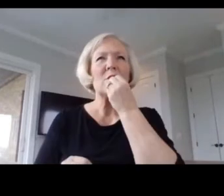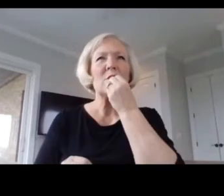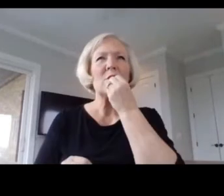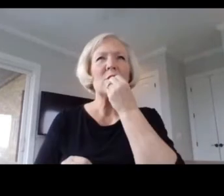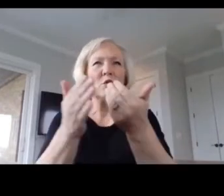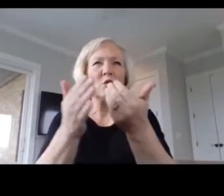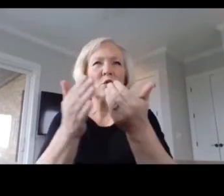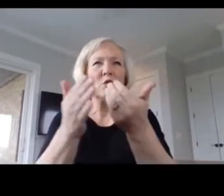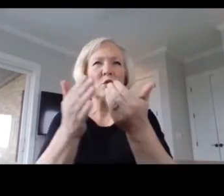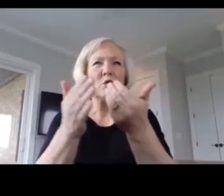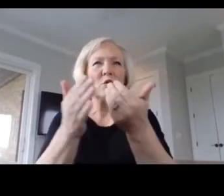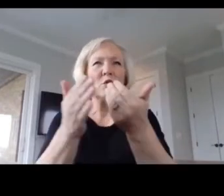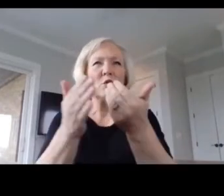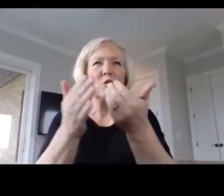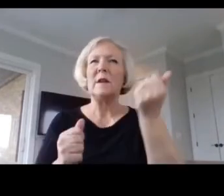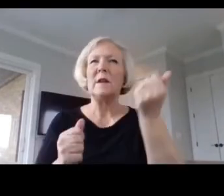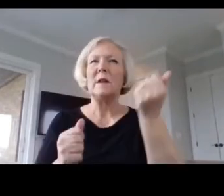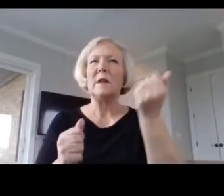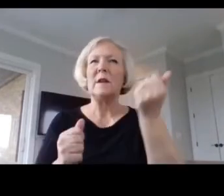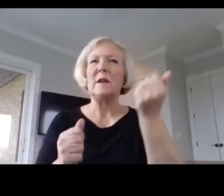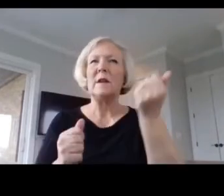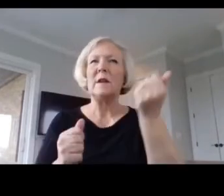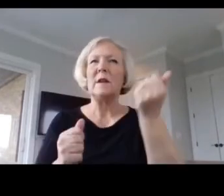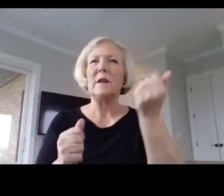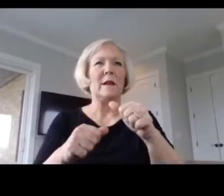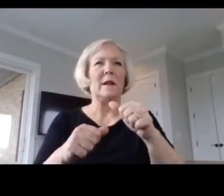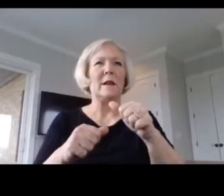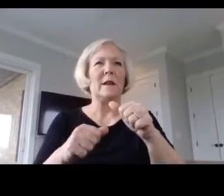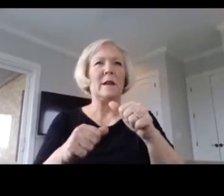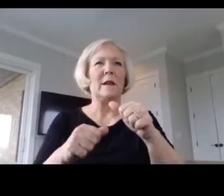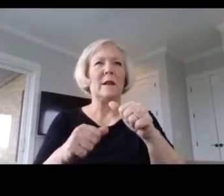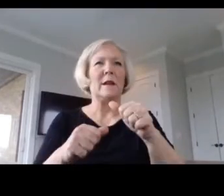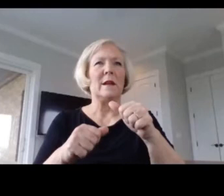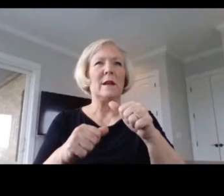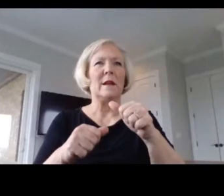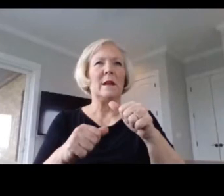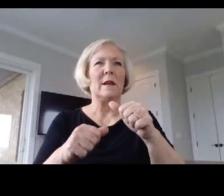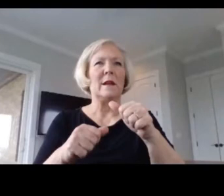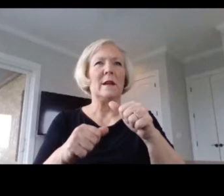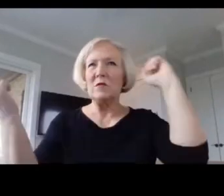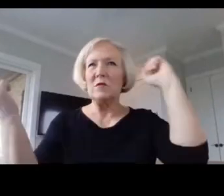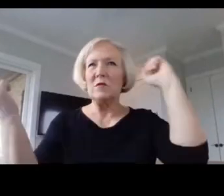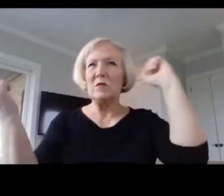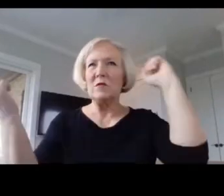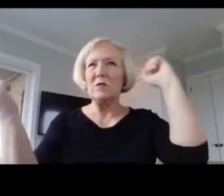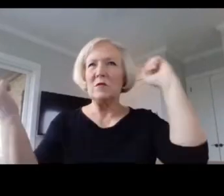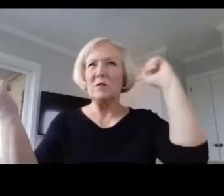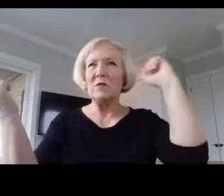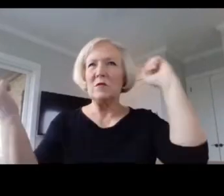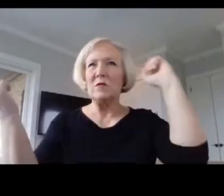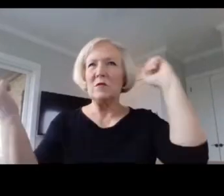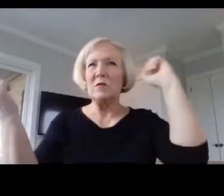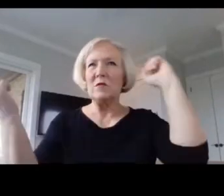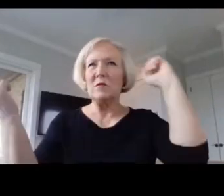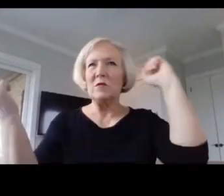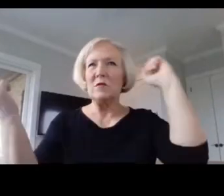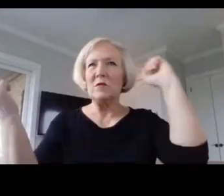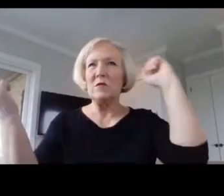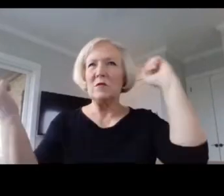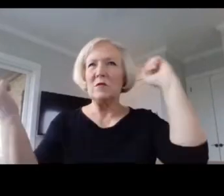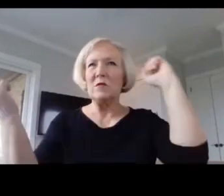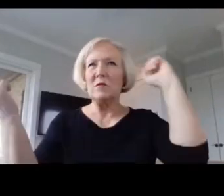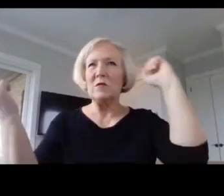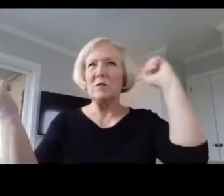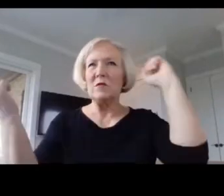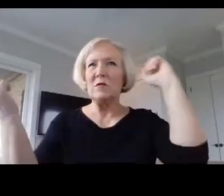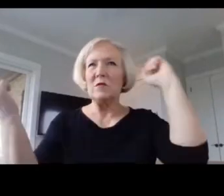to adapt on the fly. This is no easy task, but you have risen to it at every single turn. And you